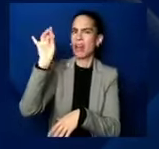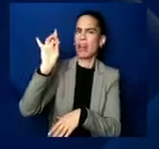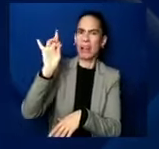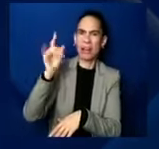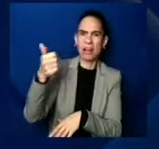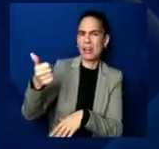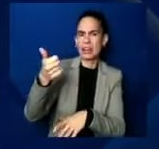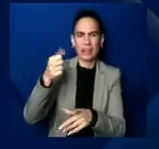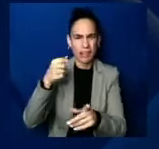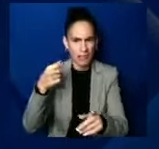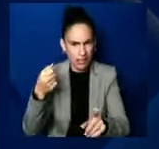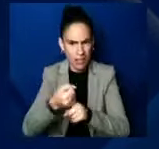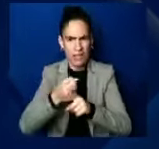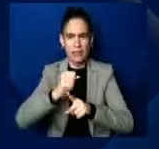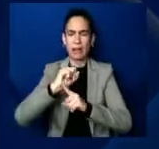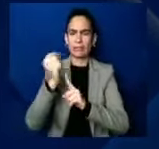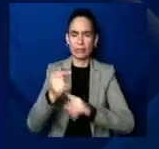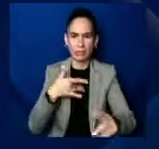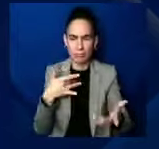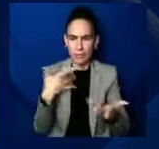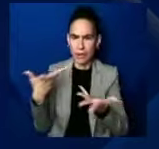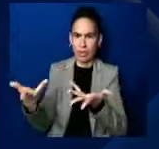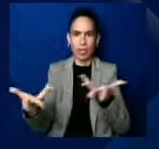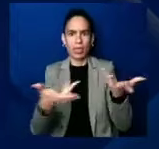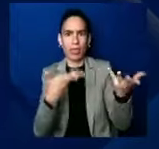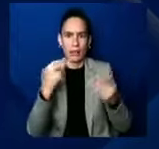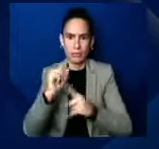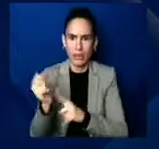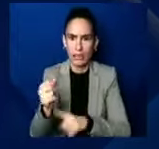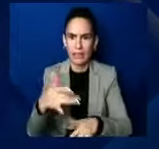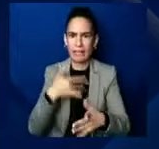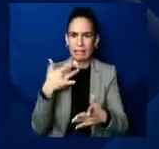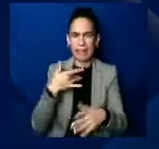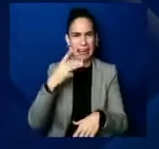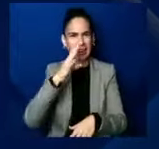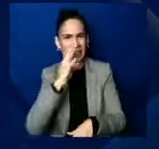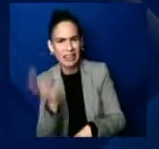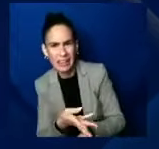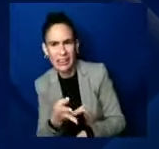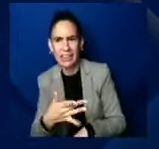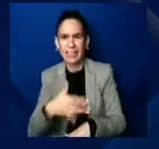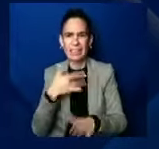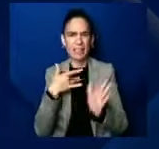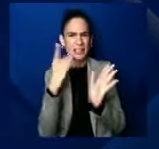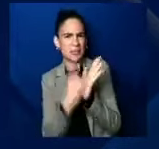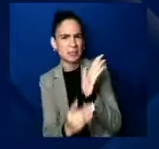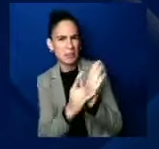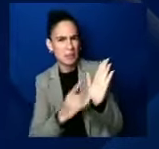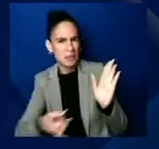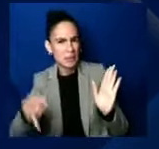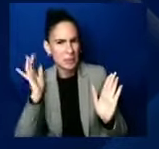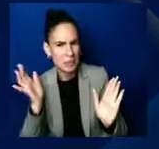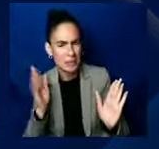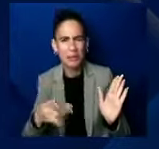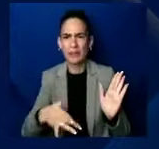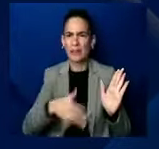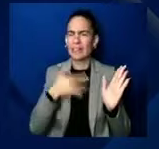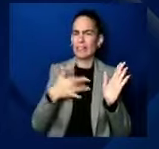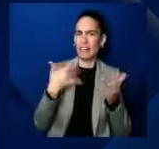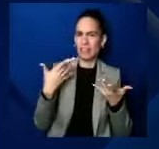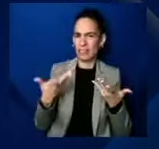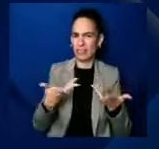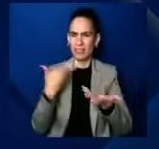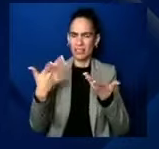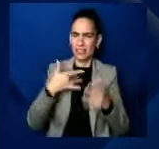faced with challenges and they have instances where they feel neglected, where they feel discriminated against, where they feel like their, um, cries for help aren't answered,